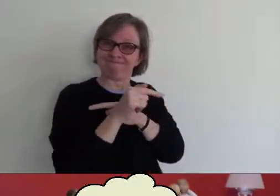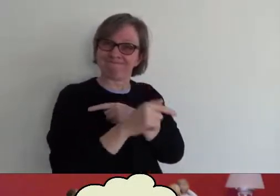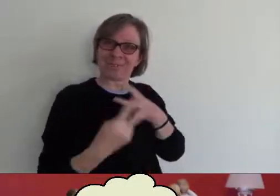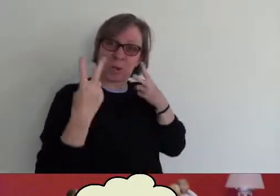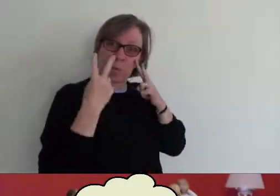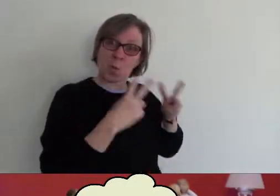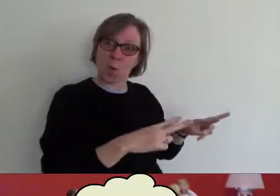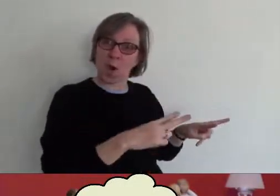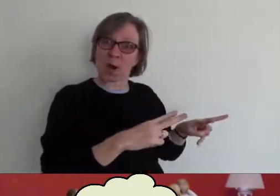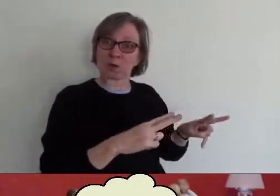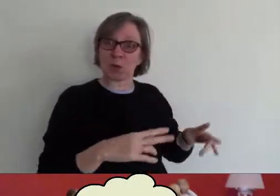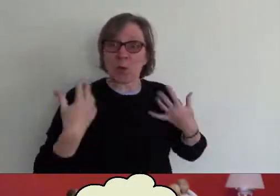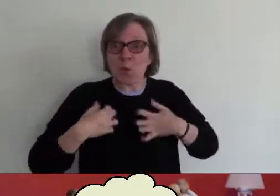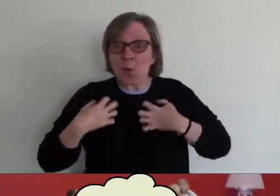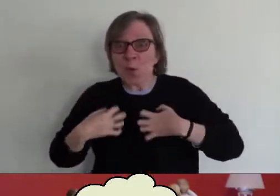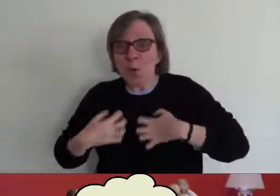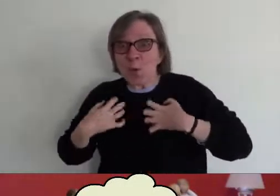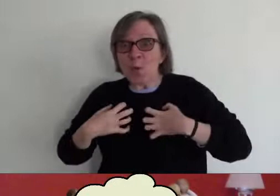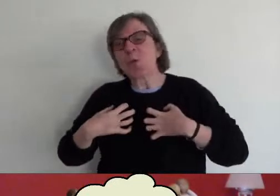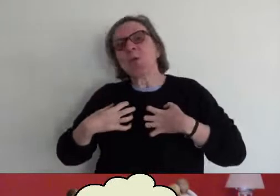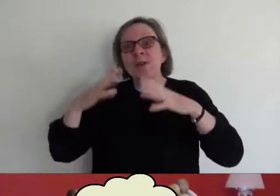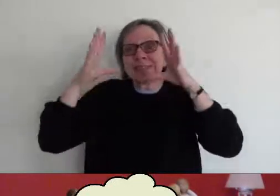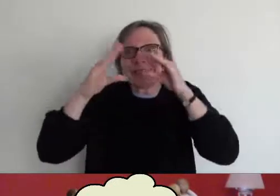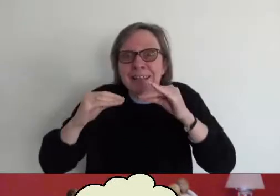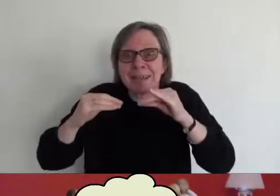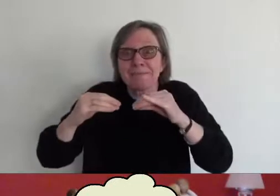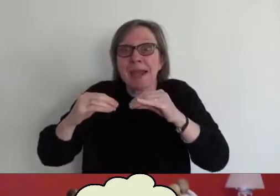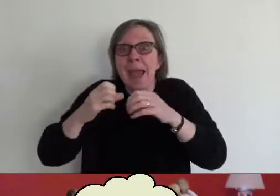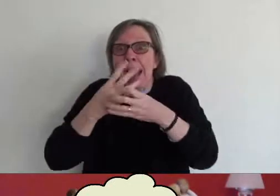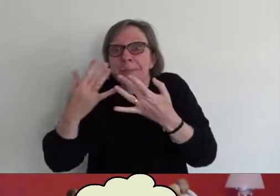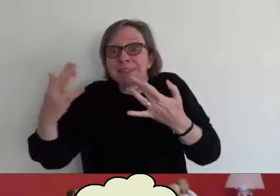how many more sleeps till christmas jeremy bye